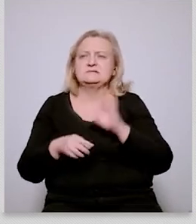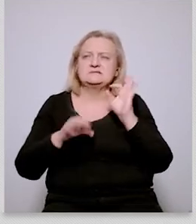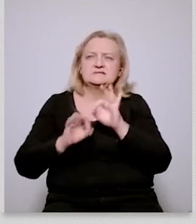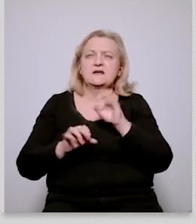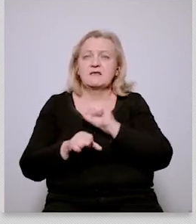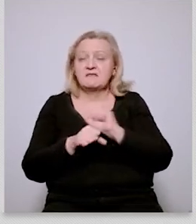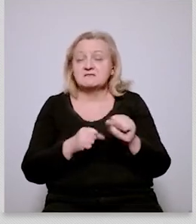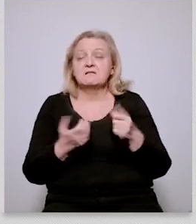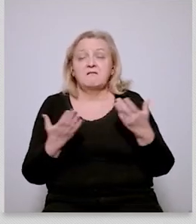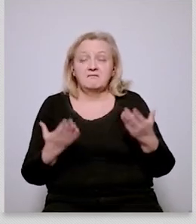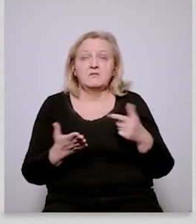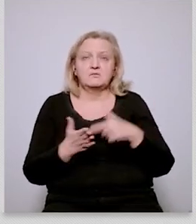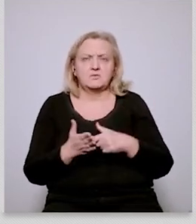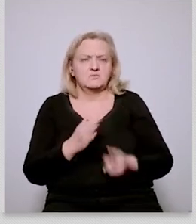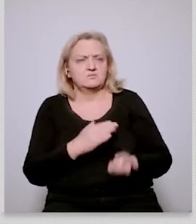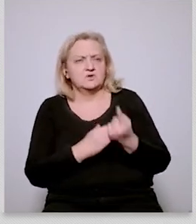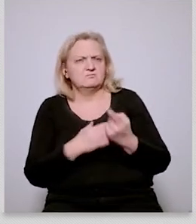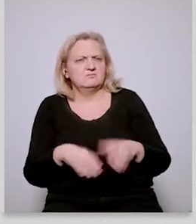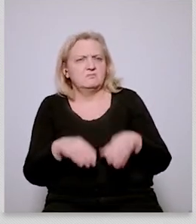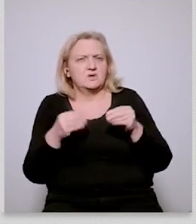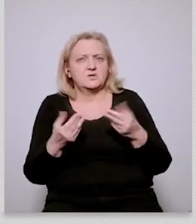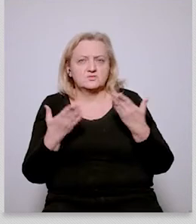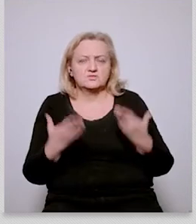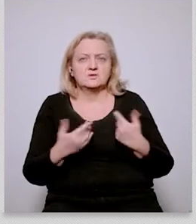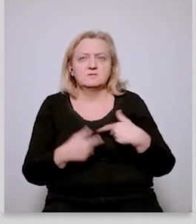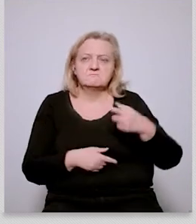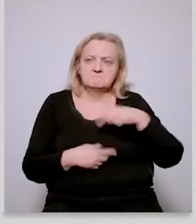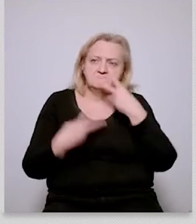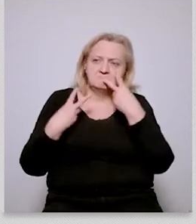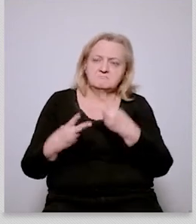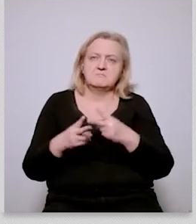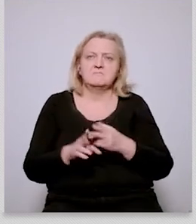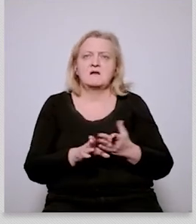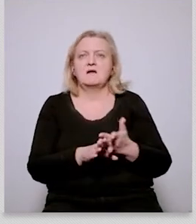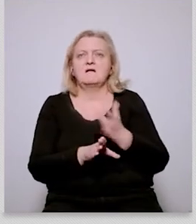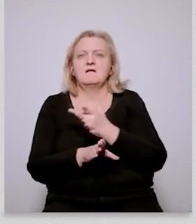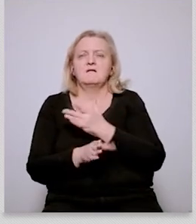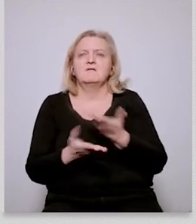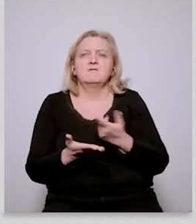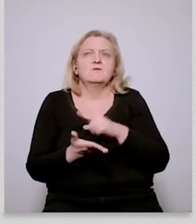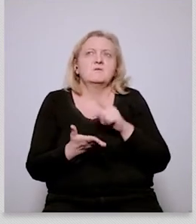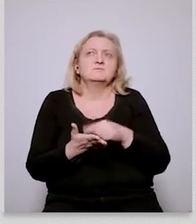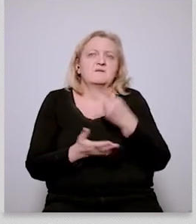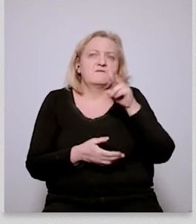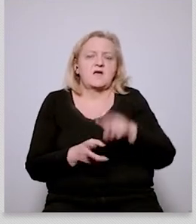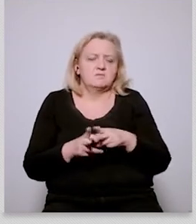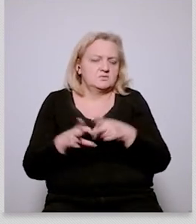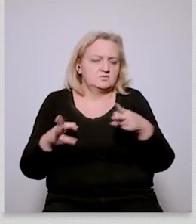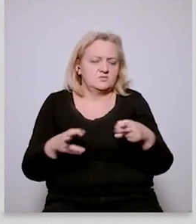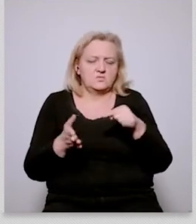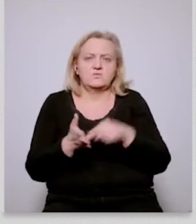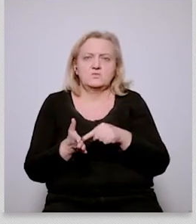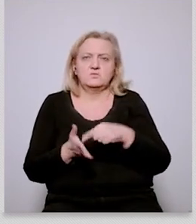over the past couple of months and that you know and that in that respect climate and rule of law are kind of being